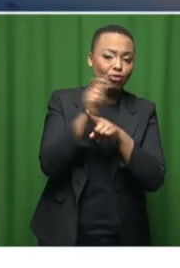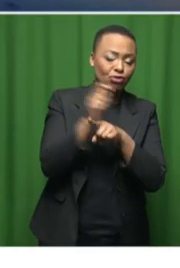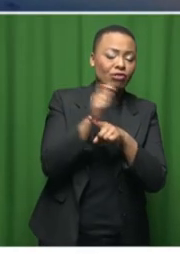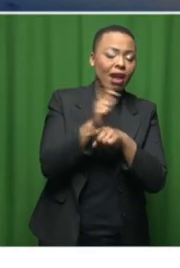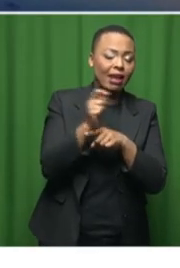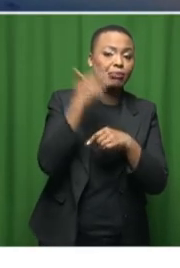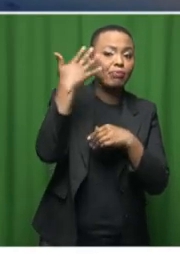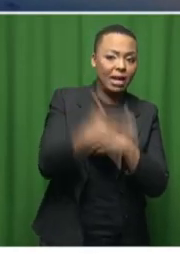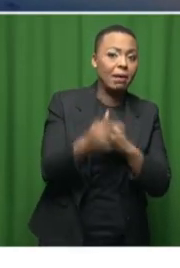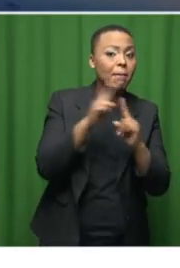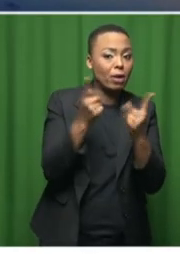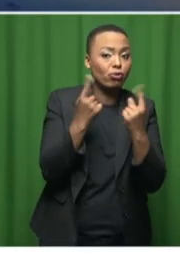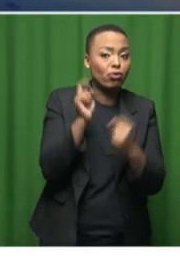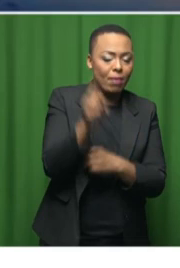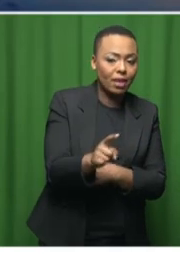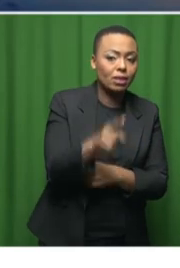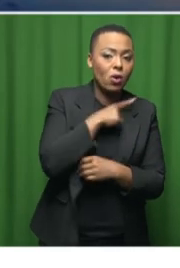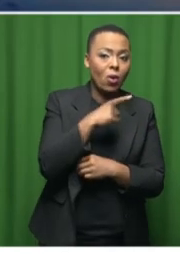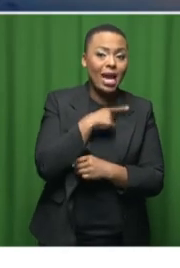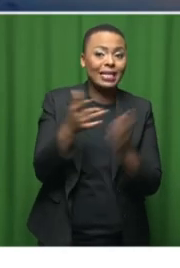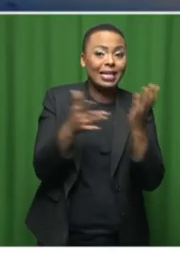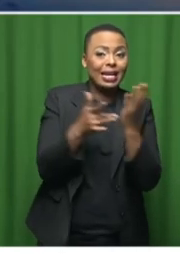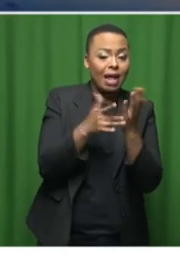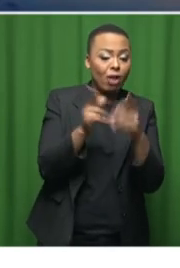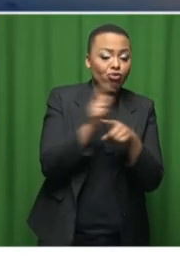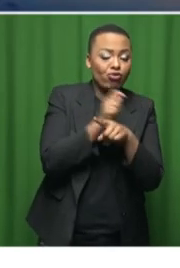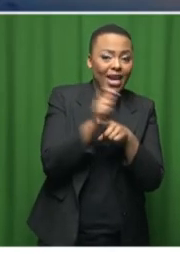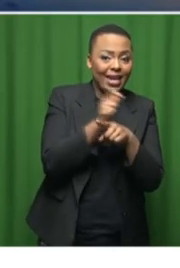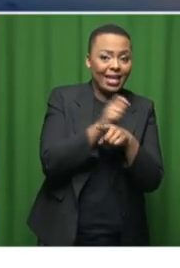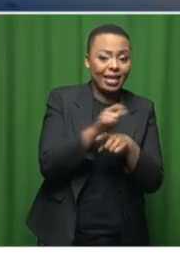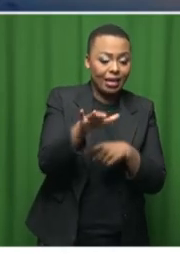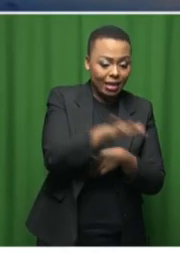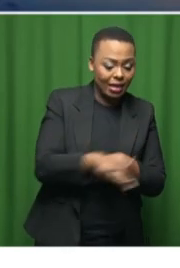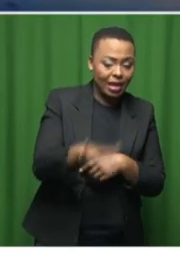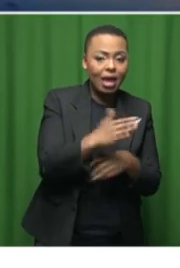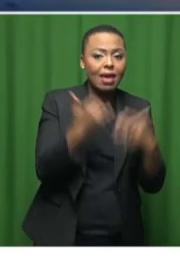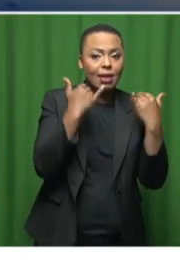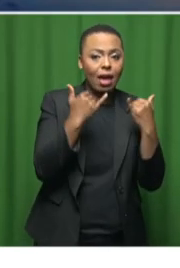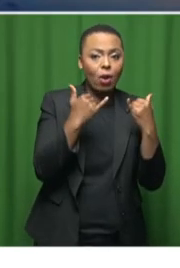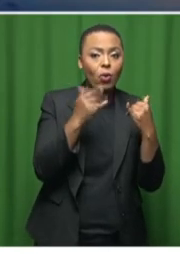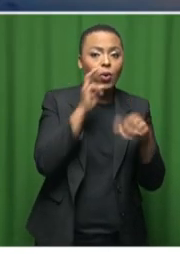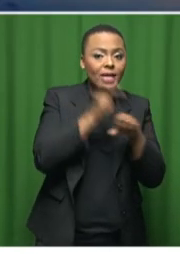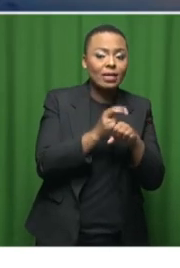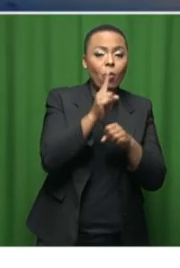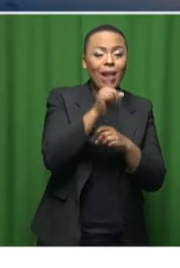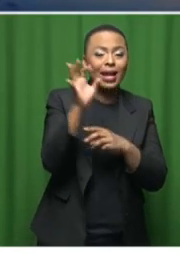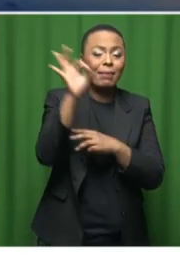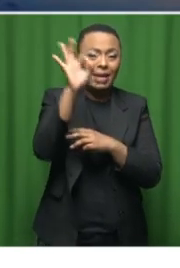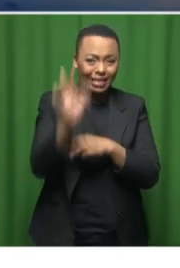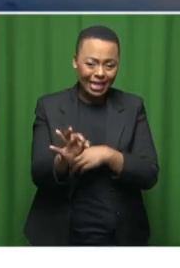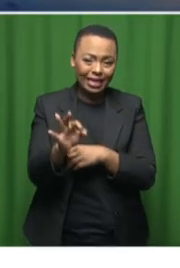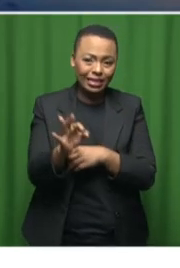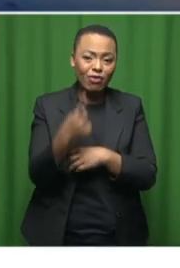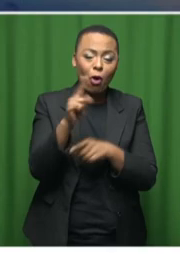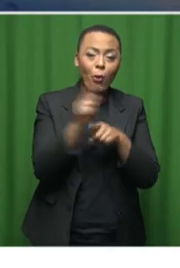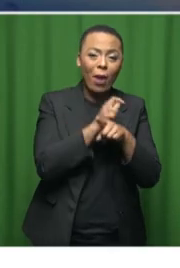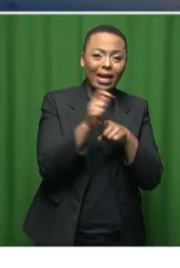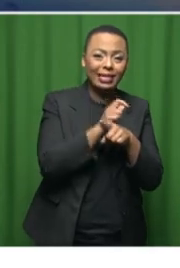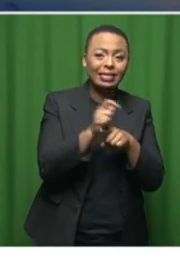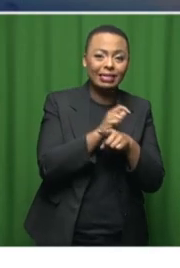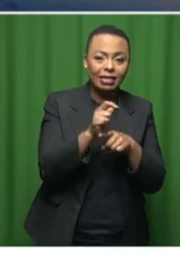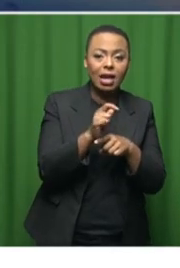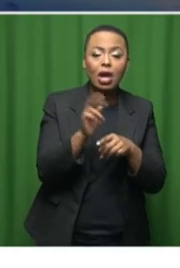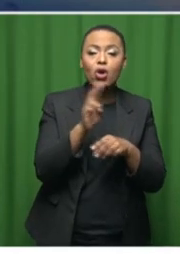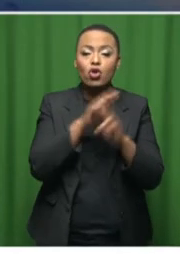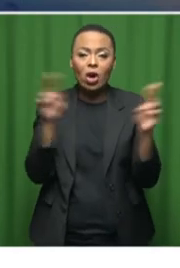the technical people that we're training in our academies, for instance, you have got to actually receive 100% for practicals, not